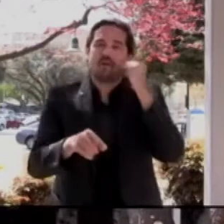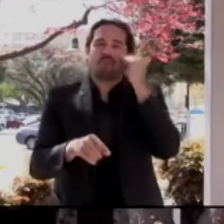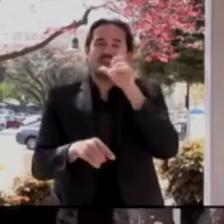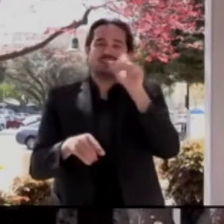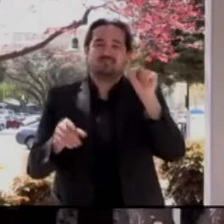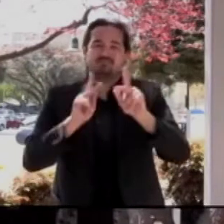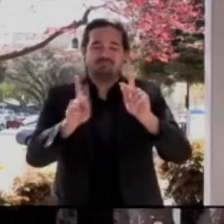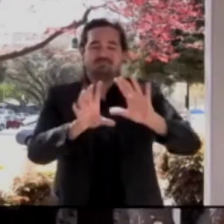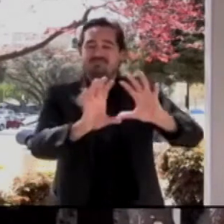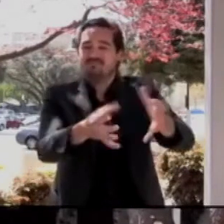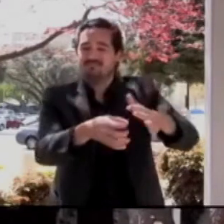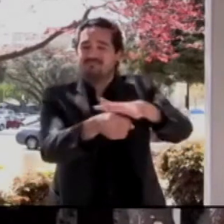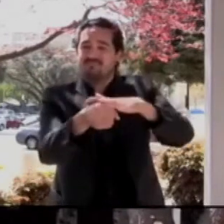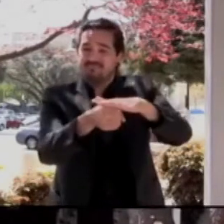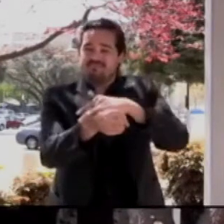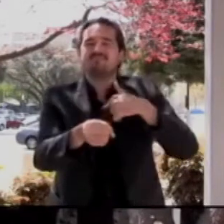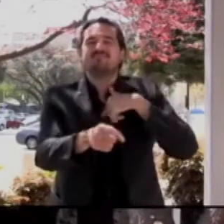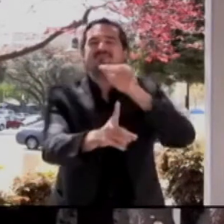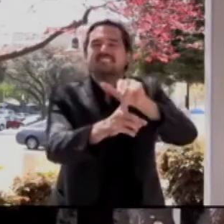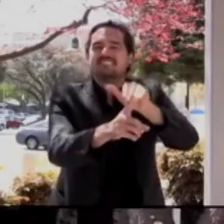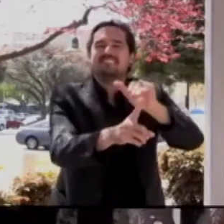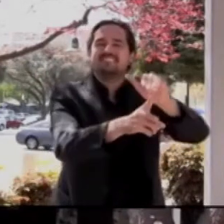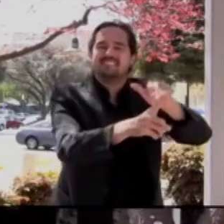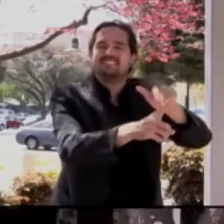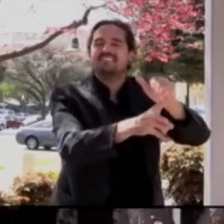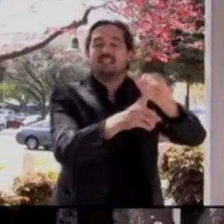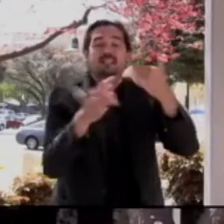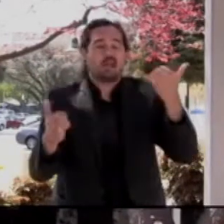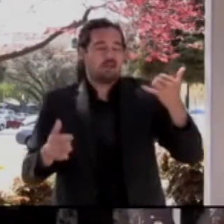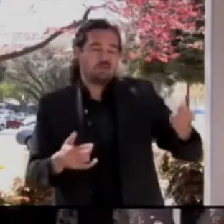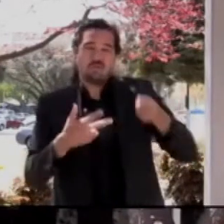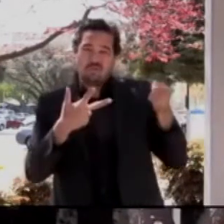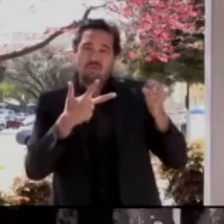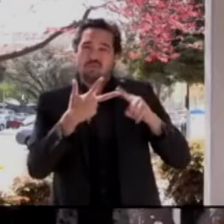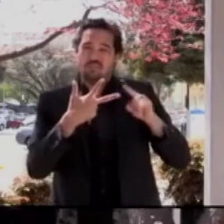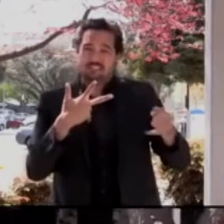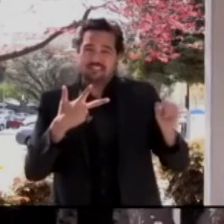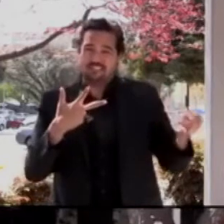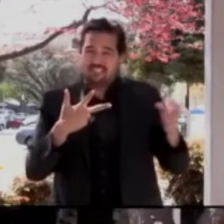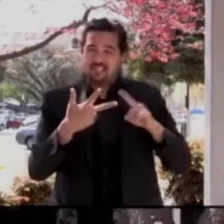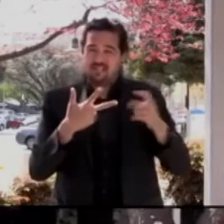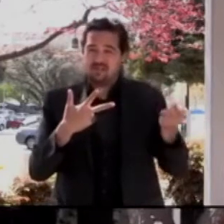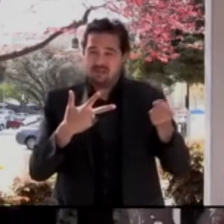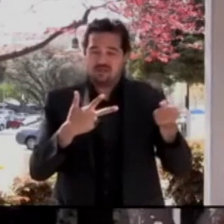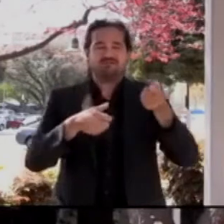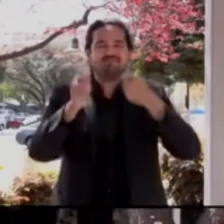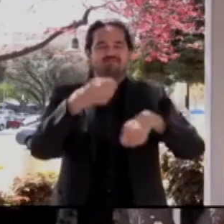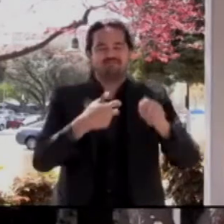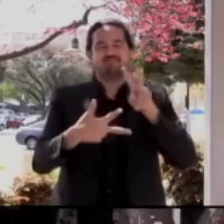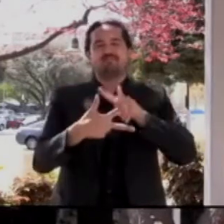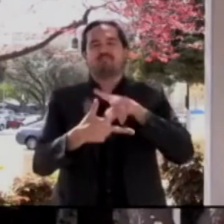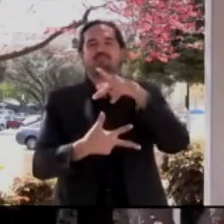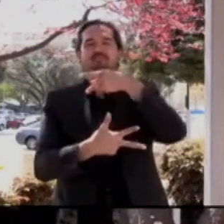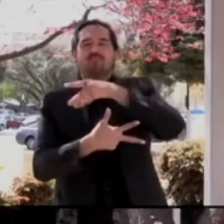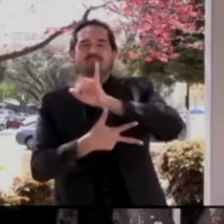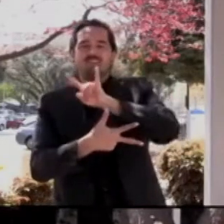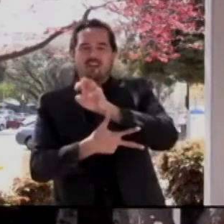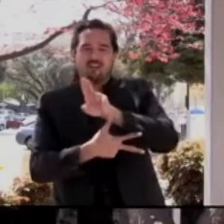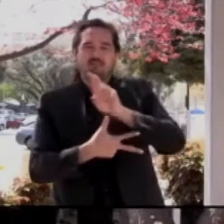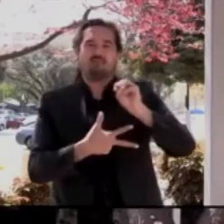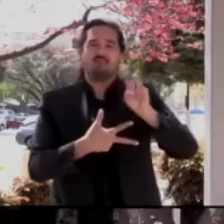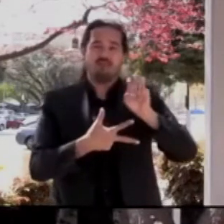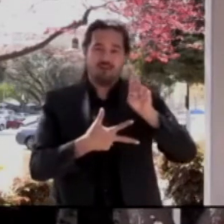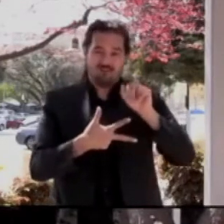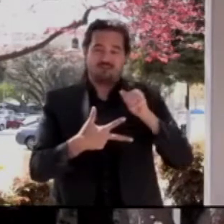vaccine and making the proper arrangements to make sure that any dose that we give a Moderna or Pfizer will be